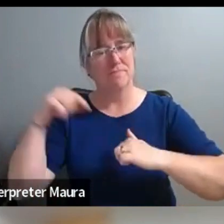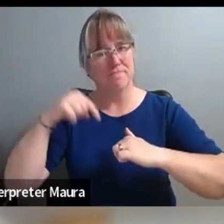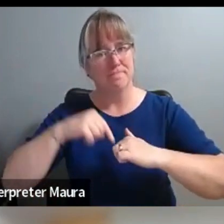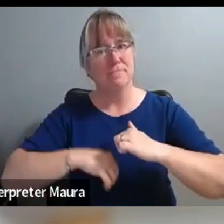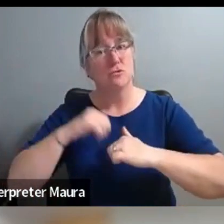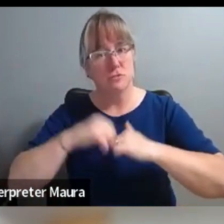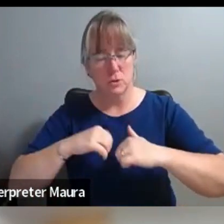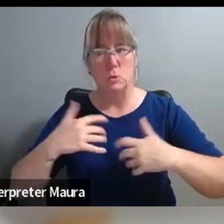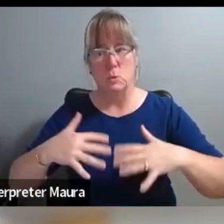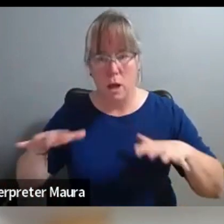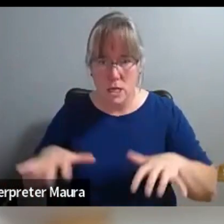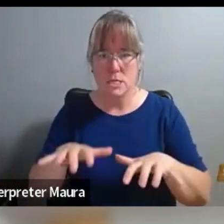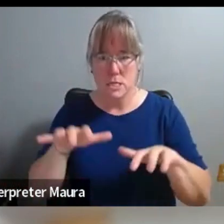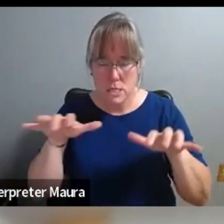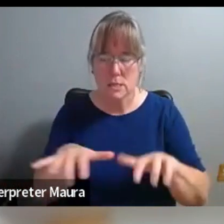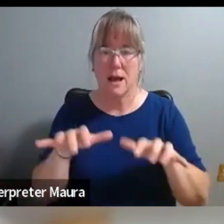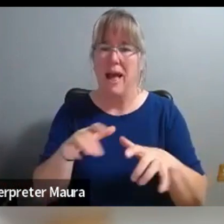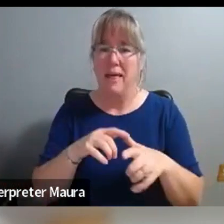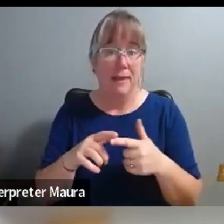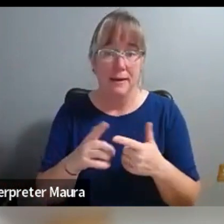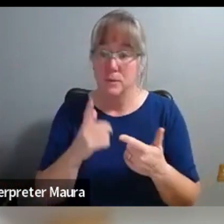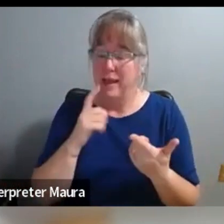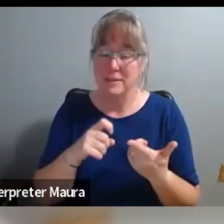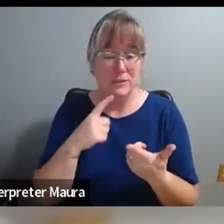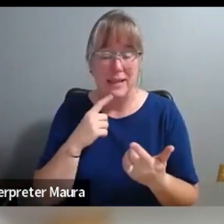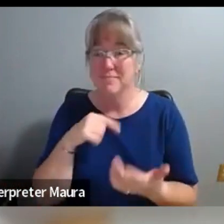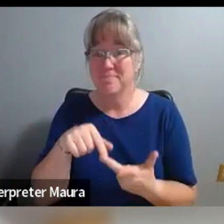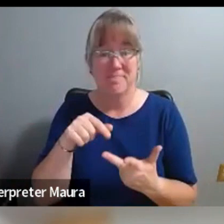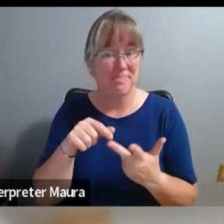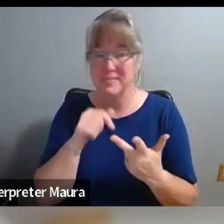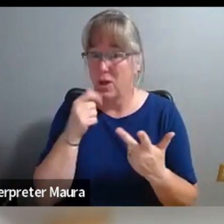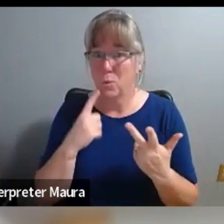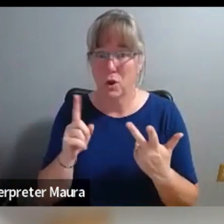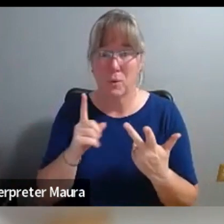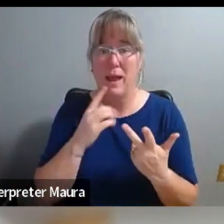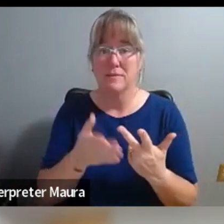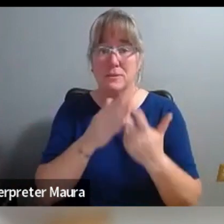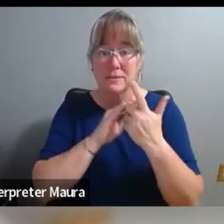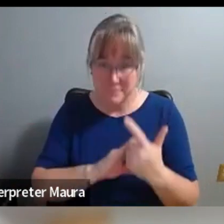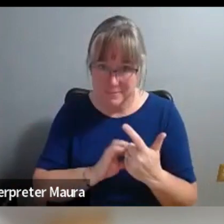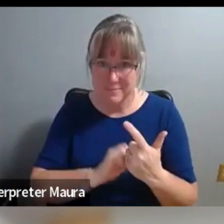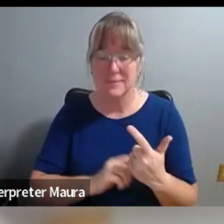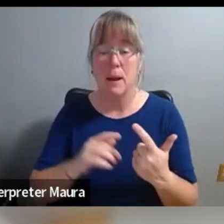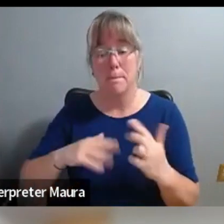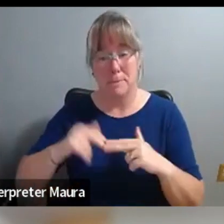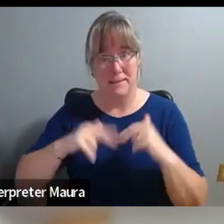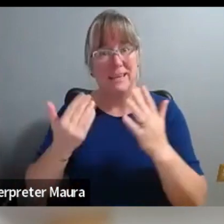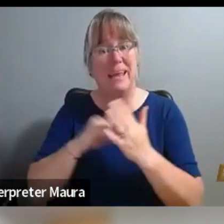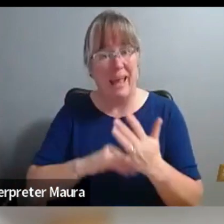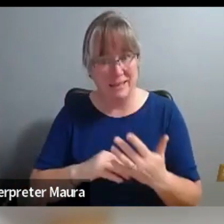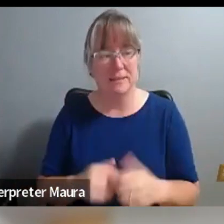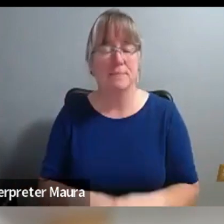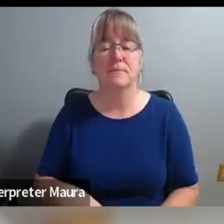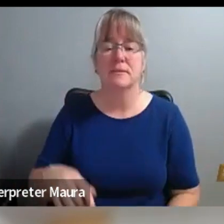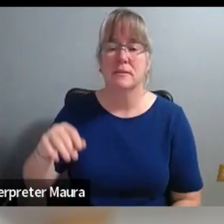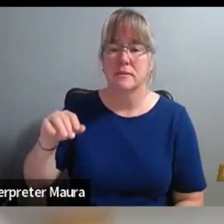where a lot of work went into something and then we had to pivot and, and, and redo it. So Christine, you mentioned the table